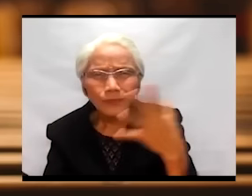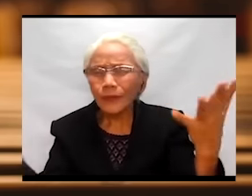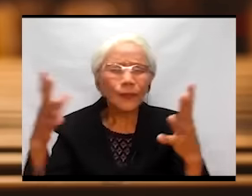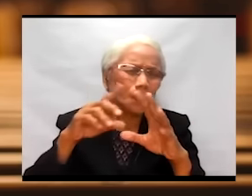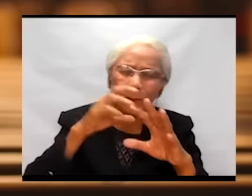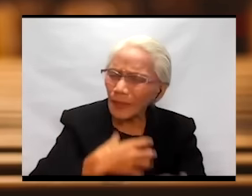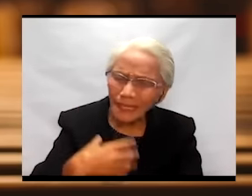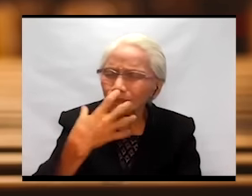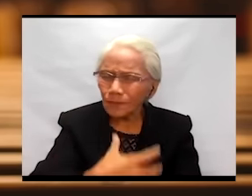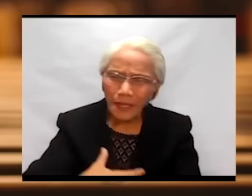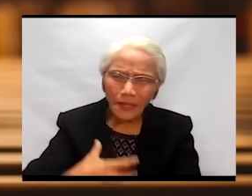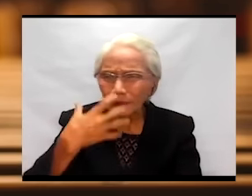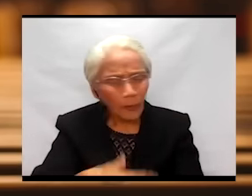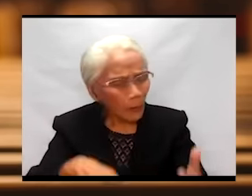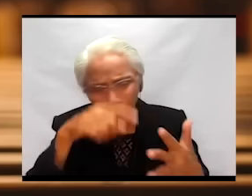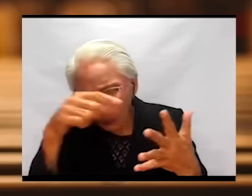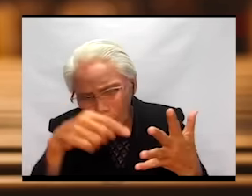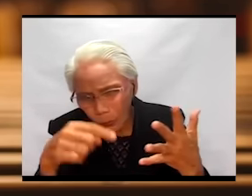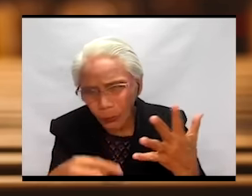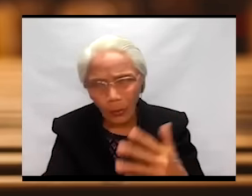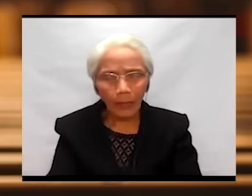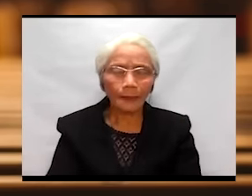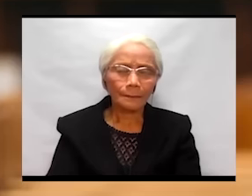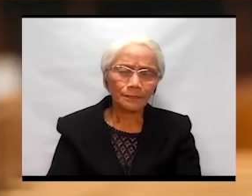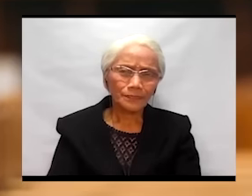evaluate. What are your favorite complaints?